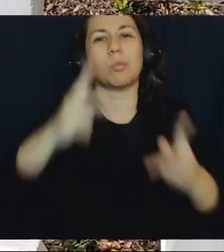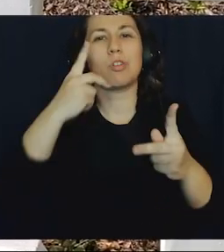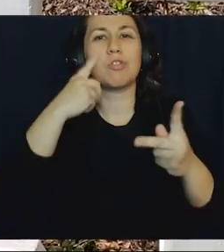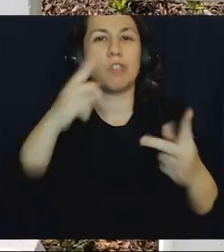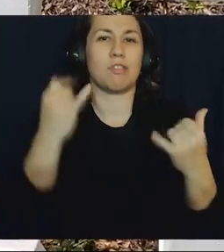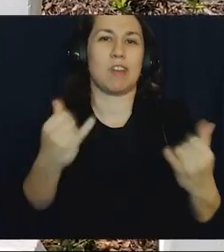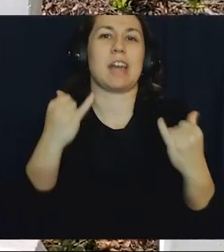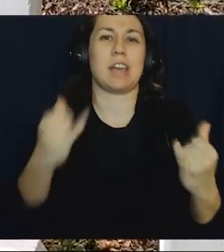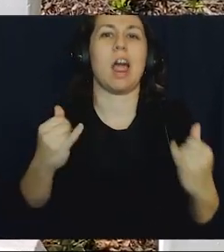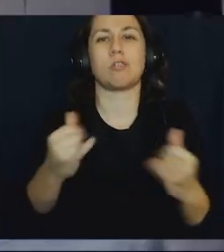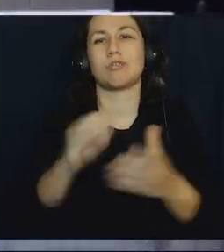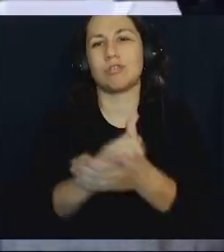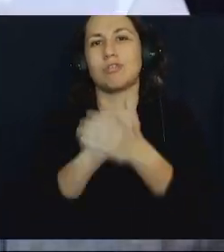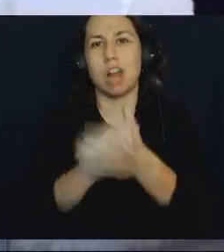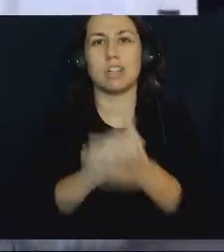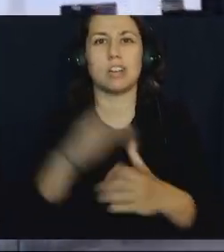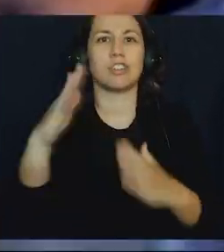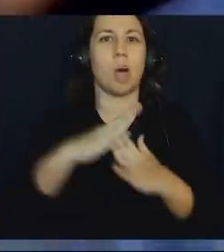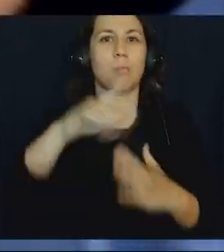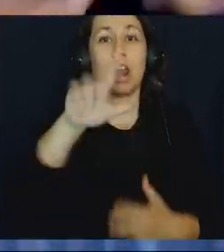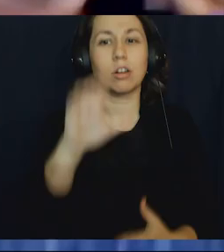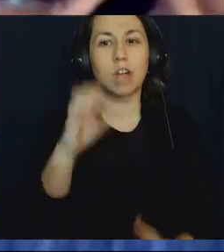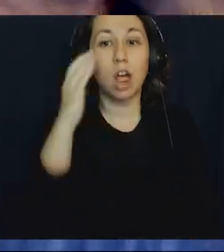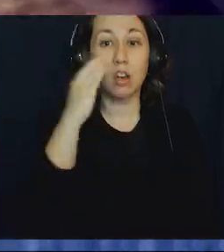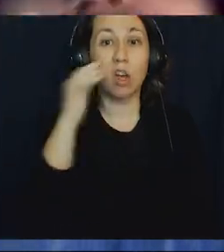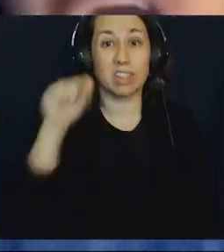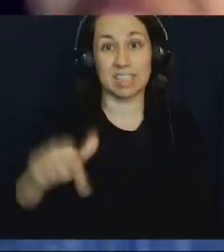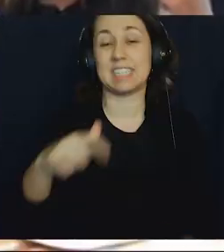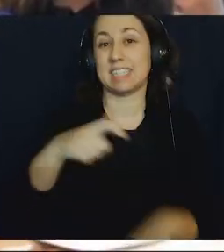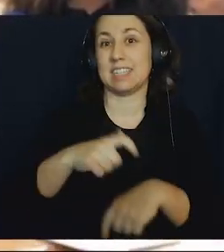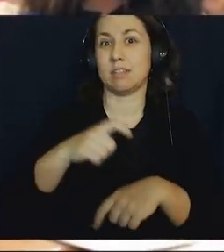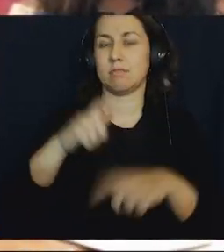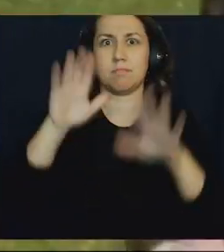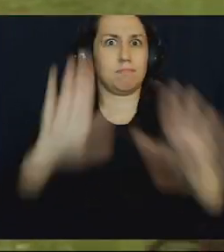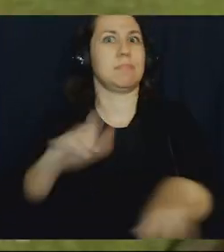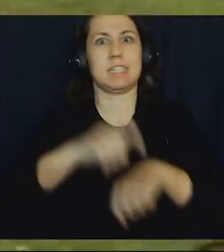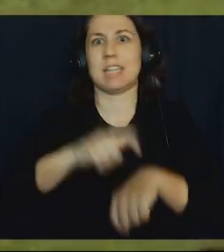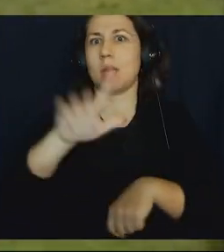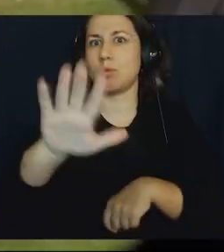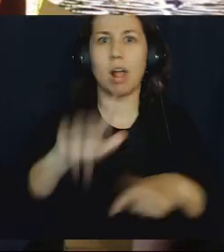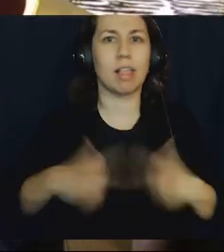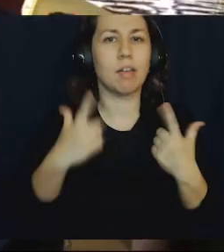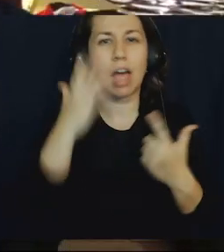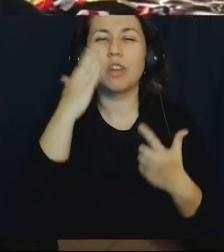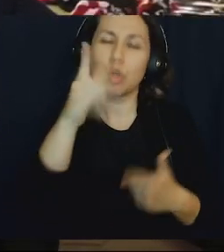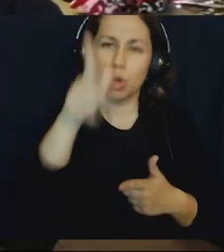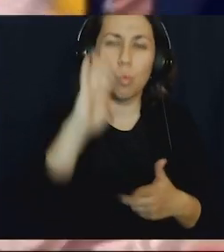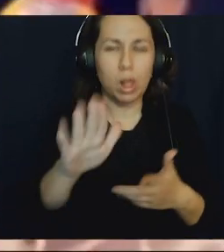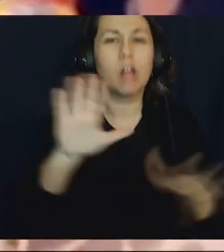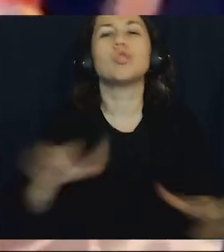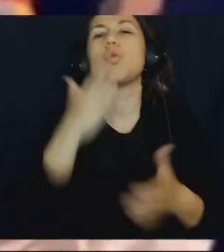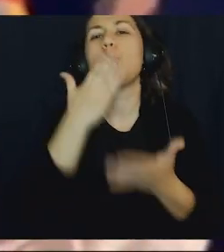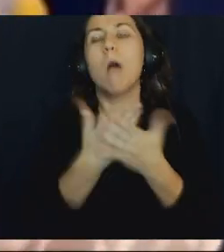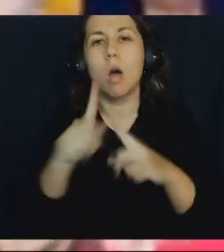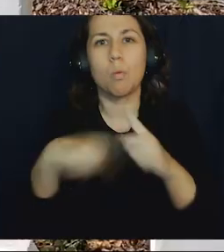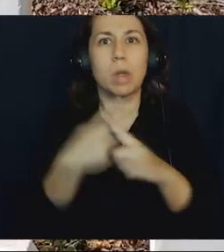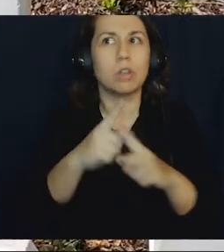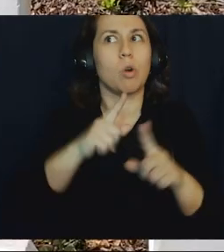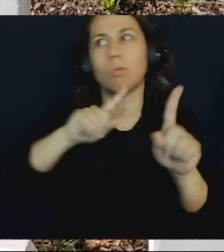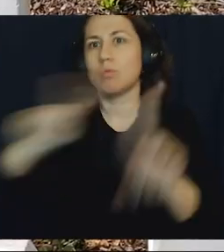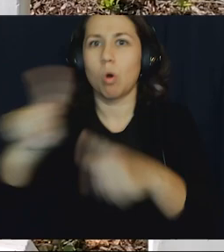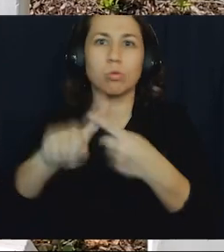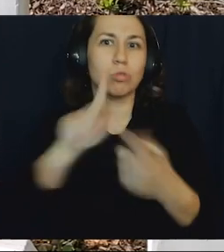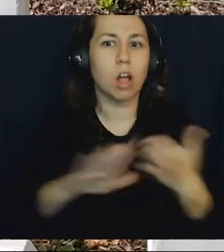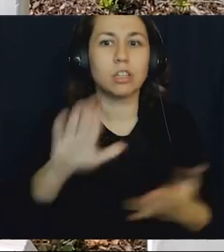in the district, but specifically our Grizzlies. This is a very important time in your life and I know that you guys are going to do exceptionally well when you go off to college.